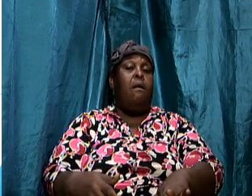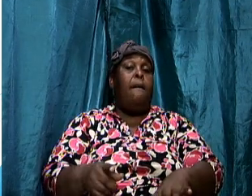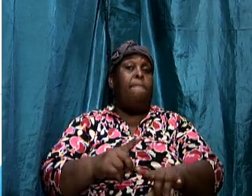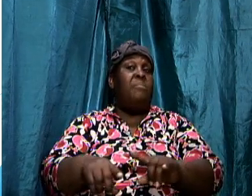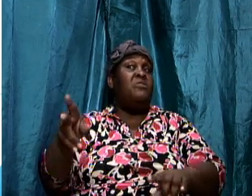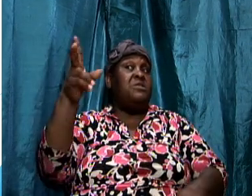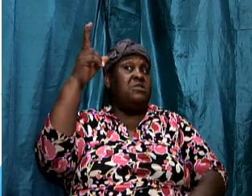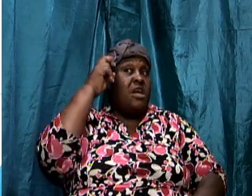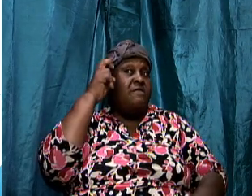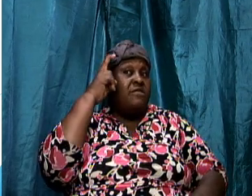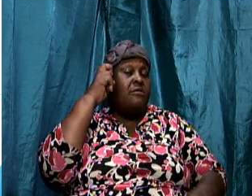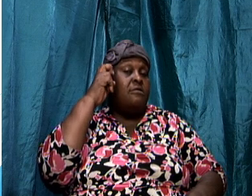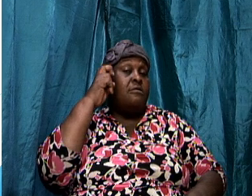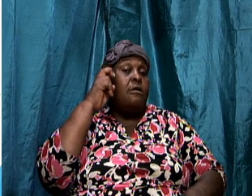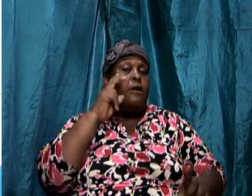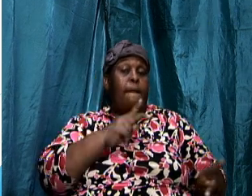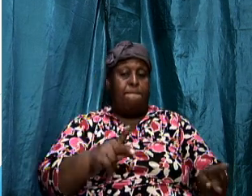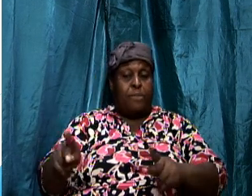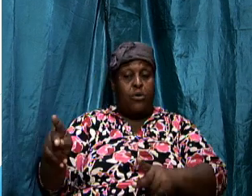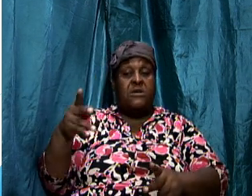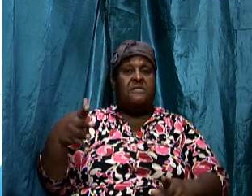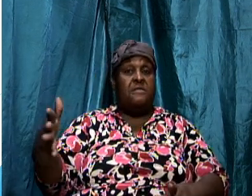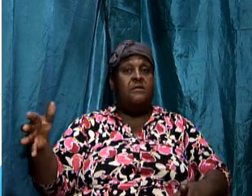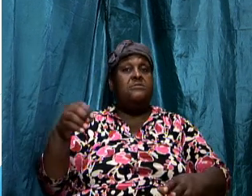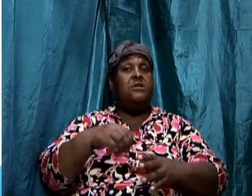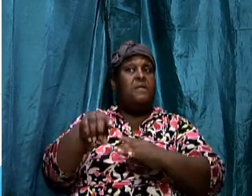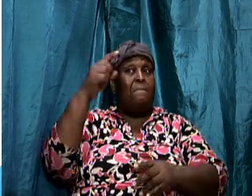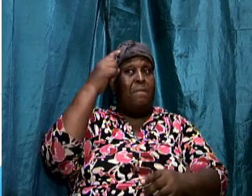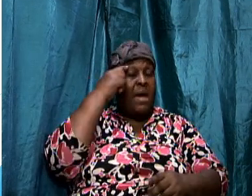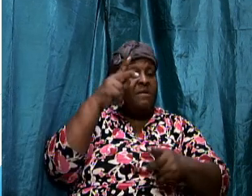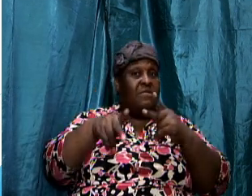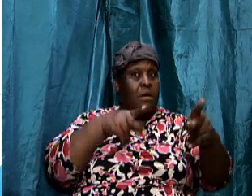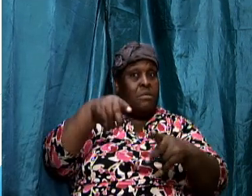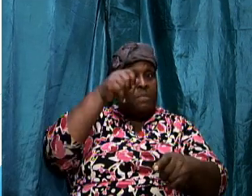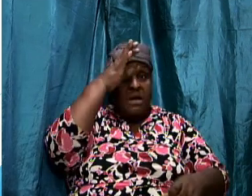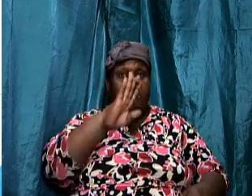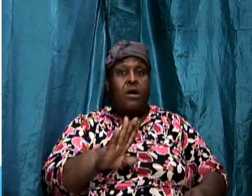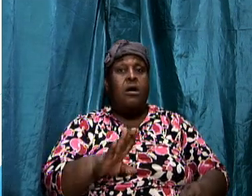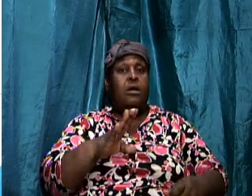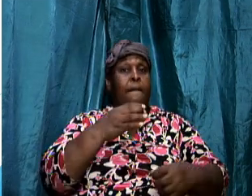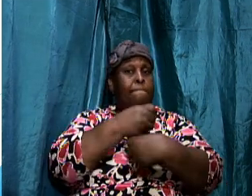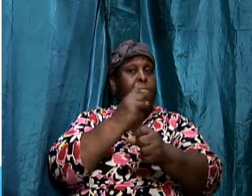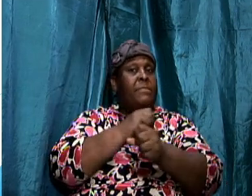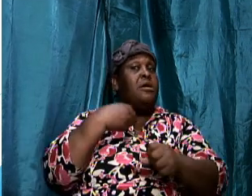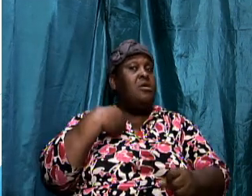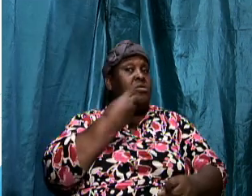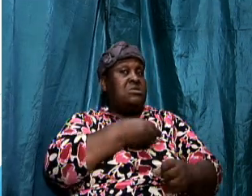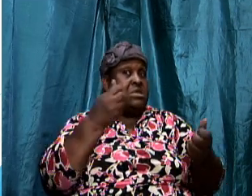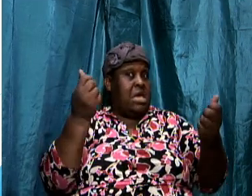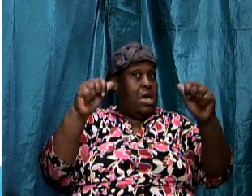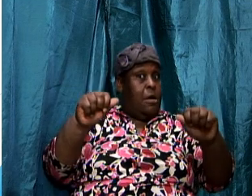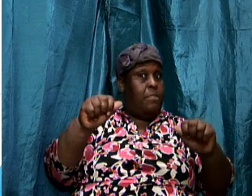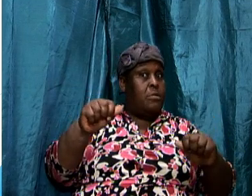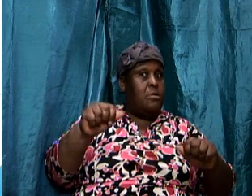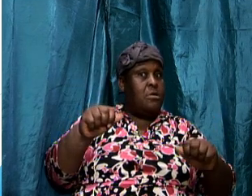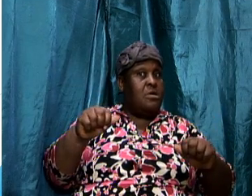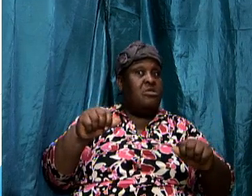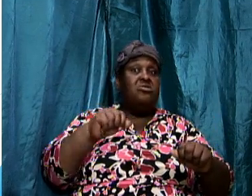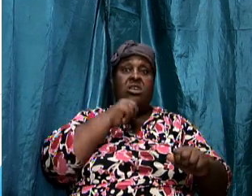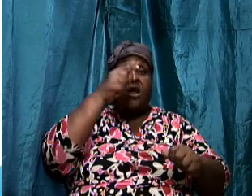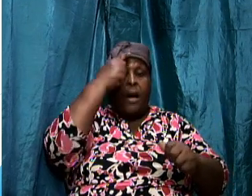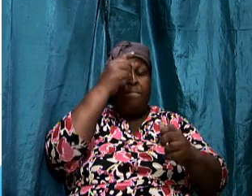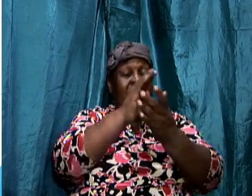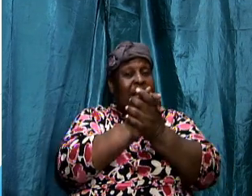minds of the people of god to to to cause us to disbelieve the world to cause us to hate our brother